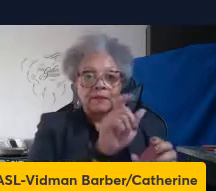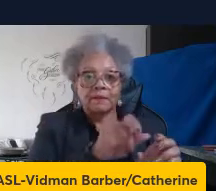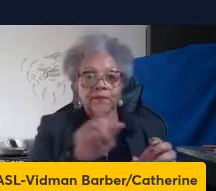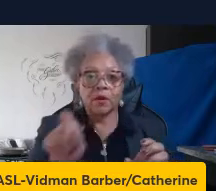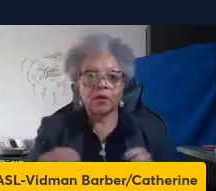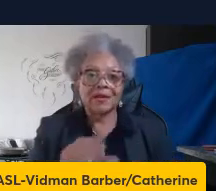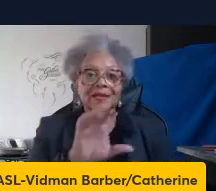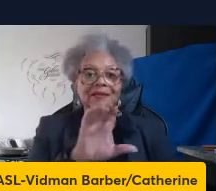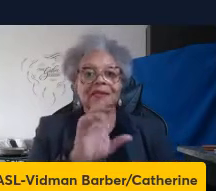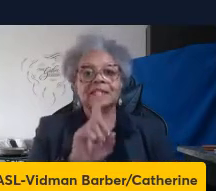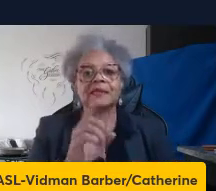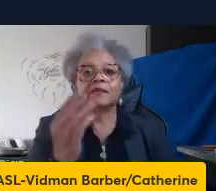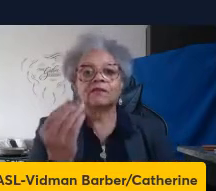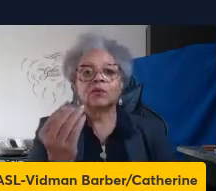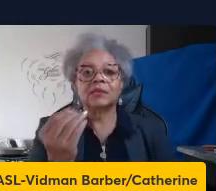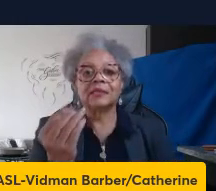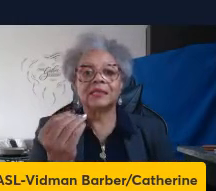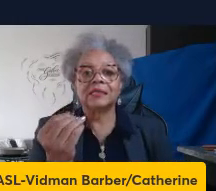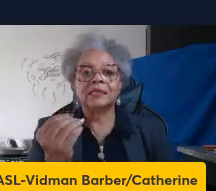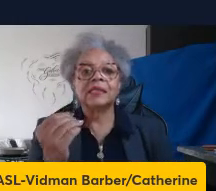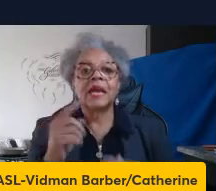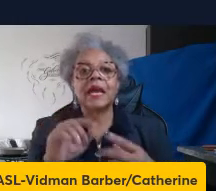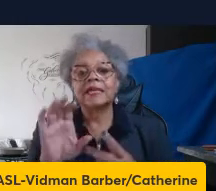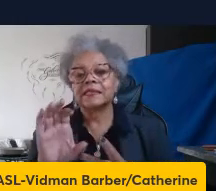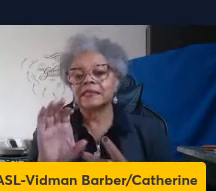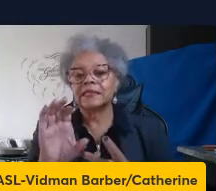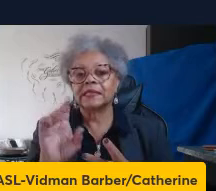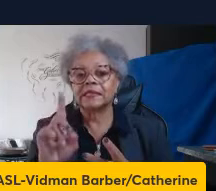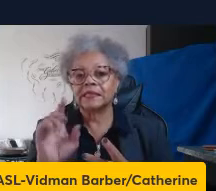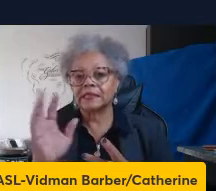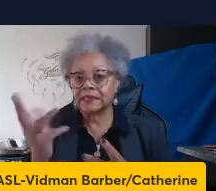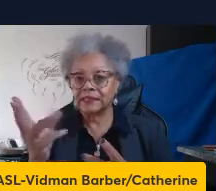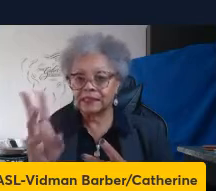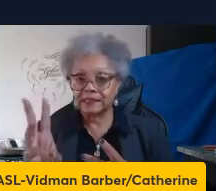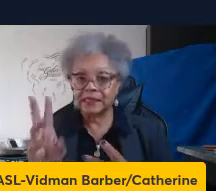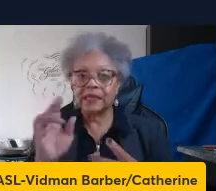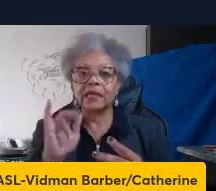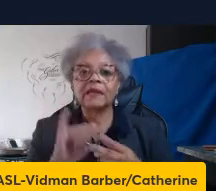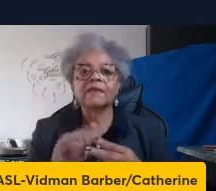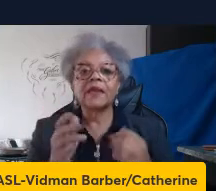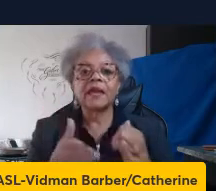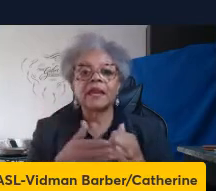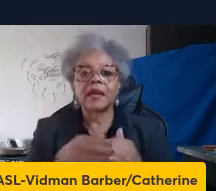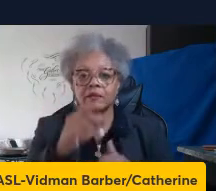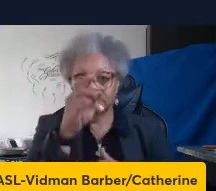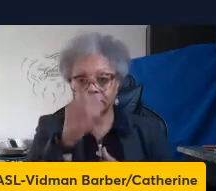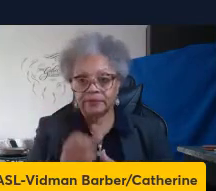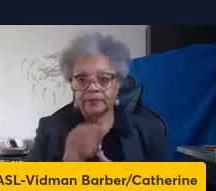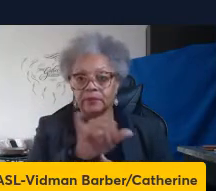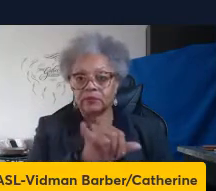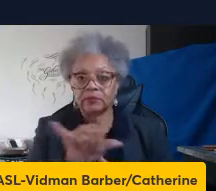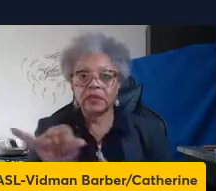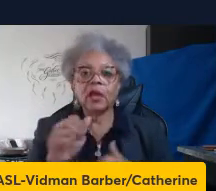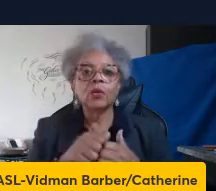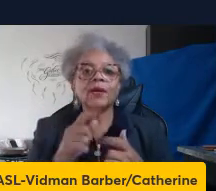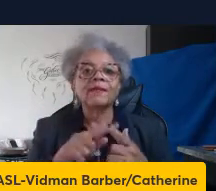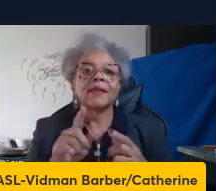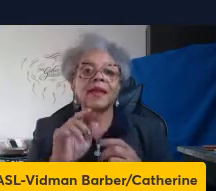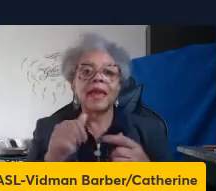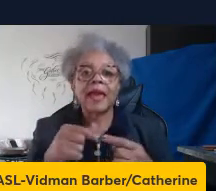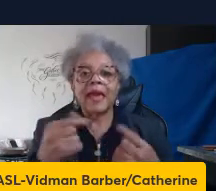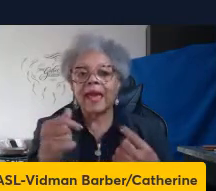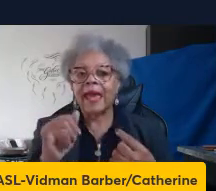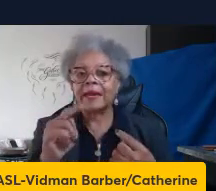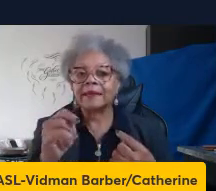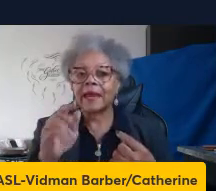is the LPS receptor. And CD16 is the FC-gamma-3 receptor that helps respond to antibody. When you look at these two markers,